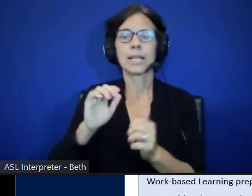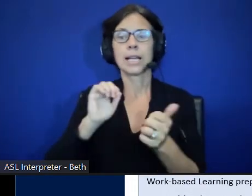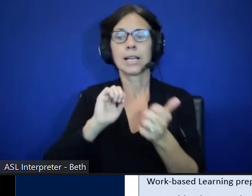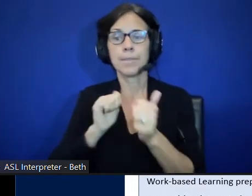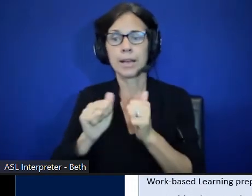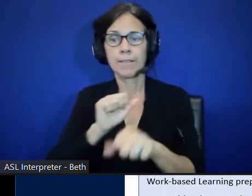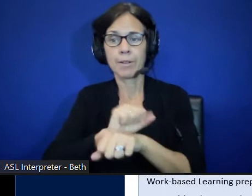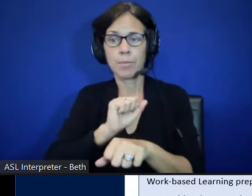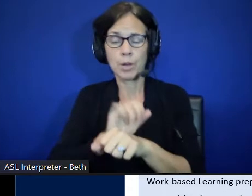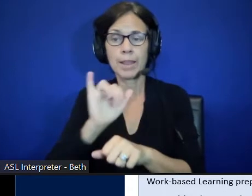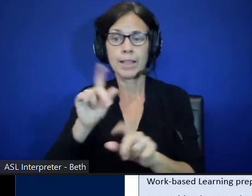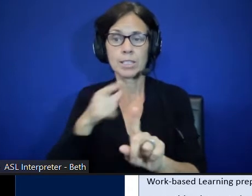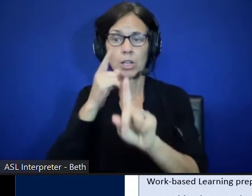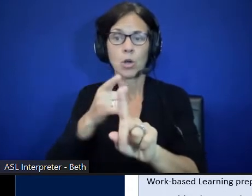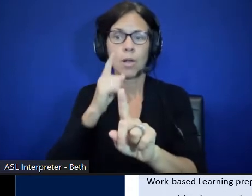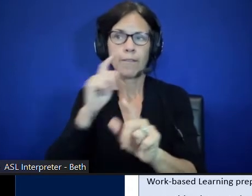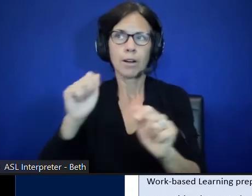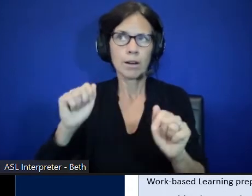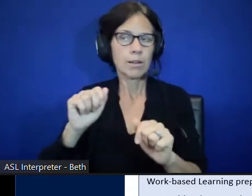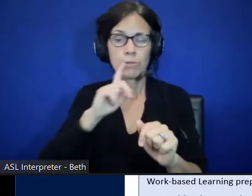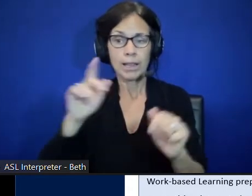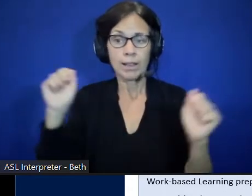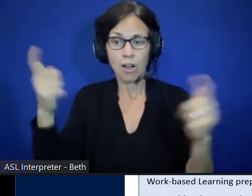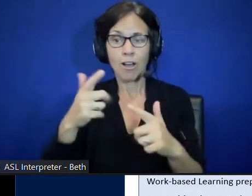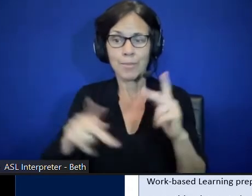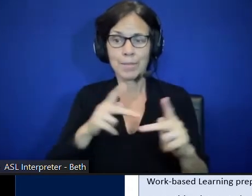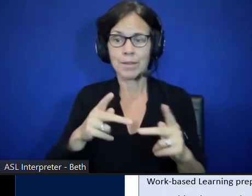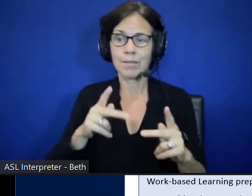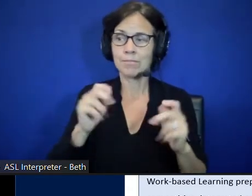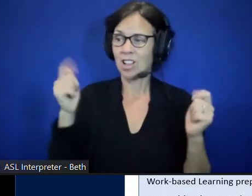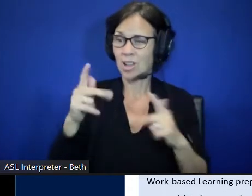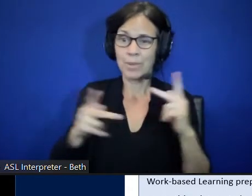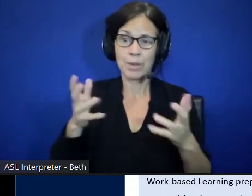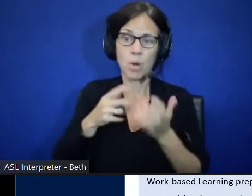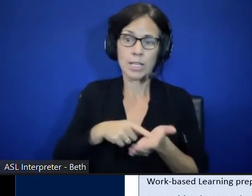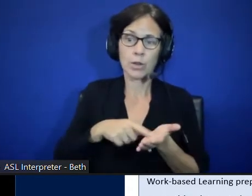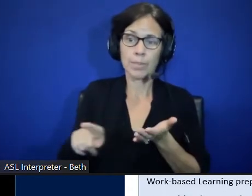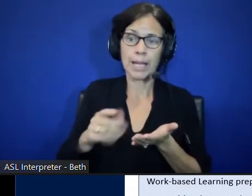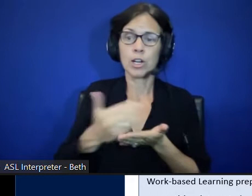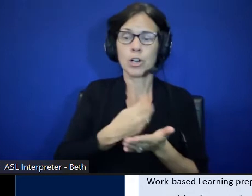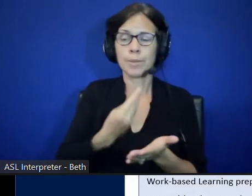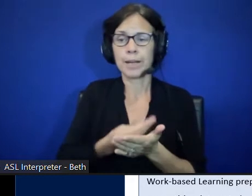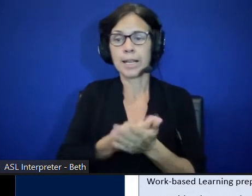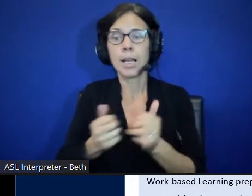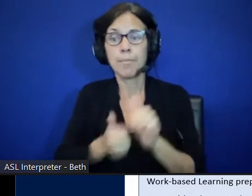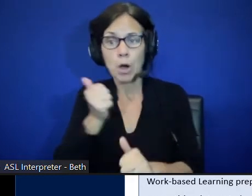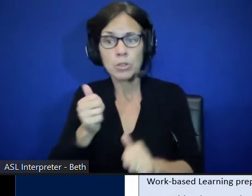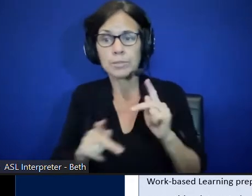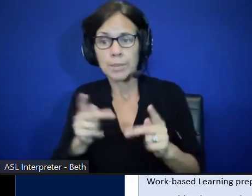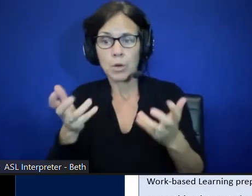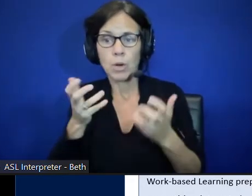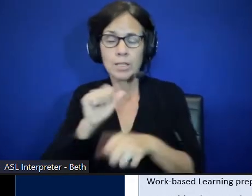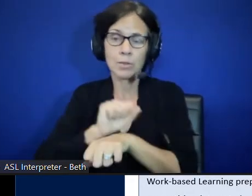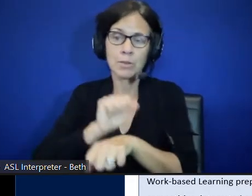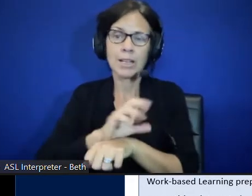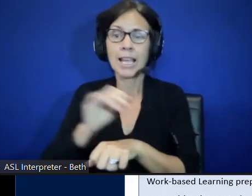basically everybody. mean, everybody wants to get paid. Everybody, I mean, most people want to work, and it should